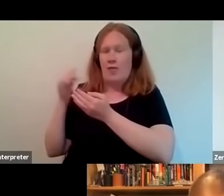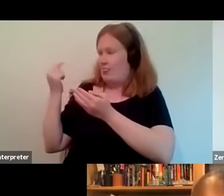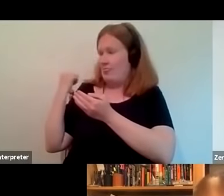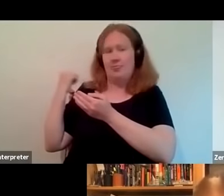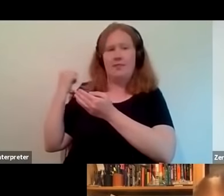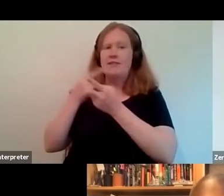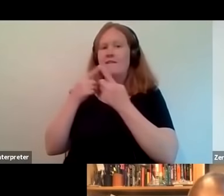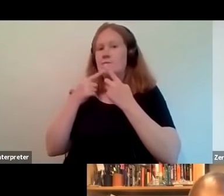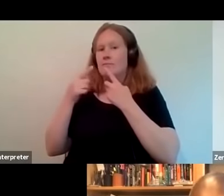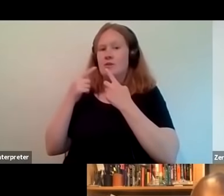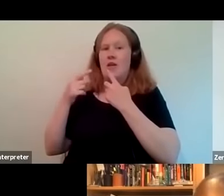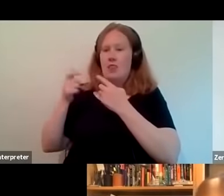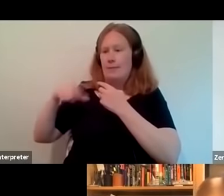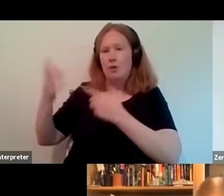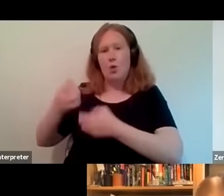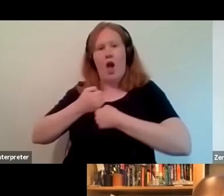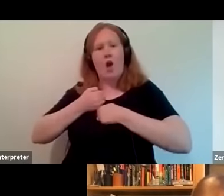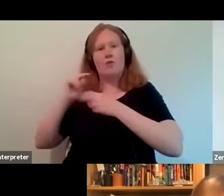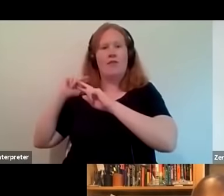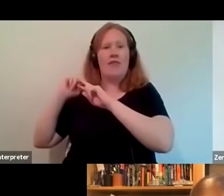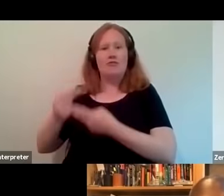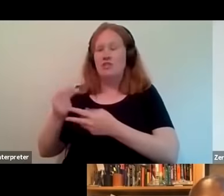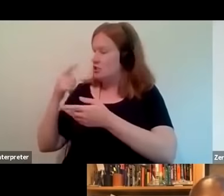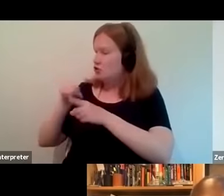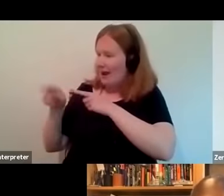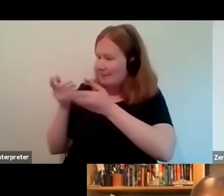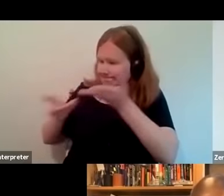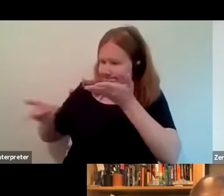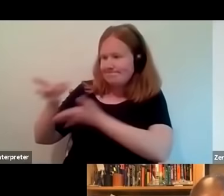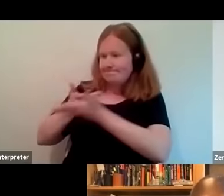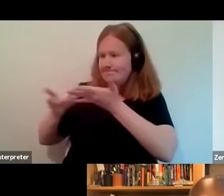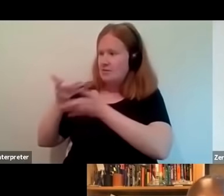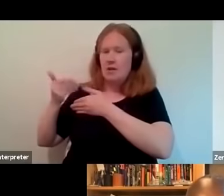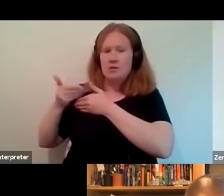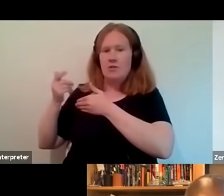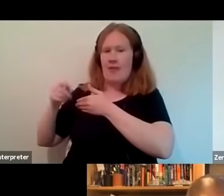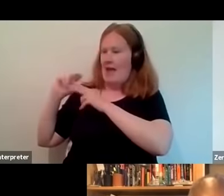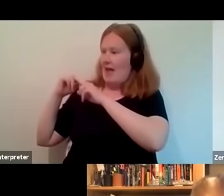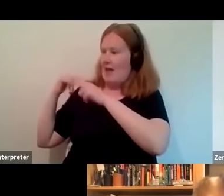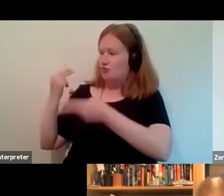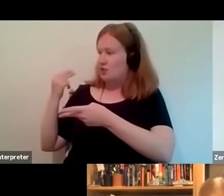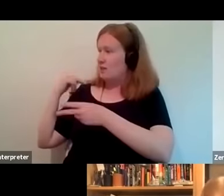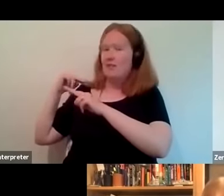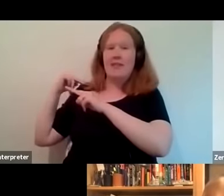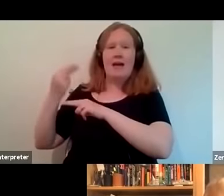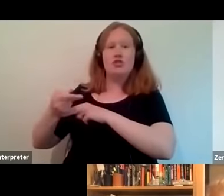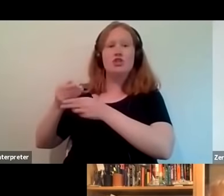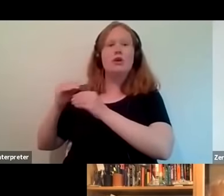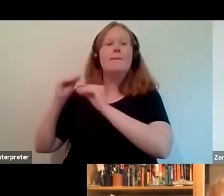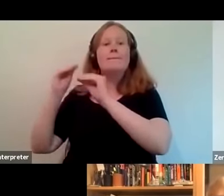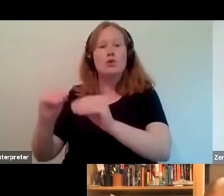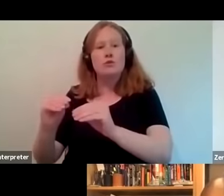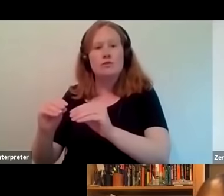and the owners of that heritage negotiate to move that heritage into spaces where it can be processed